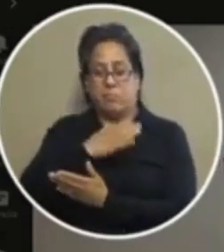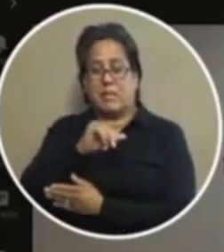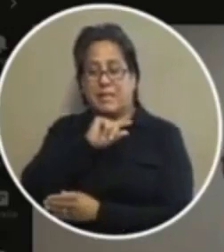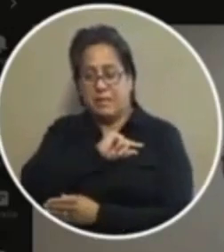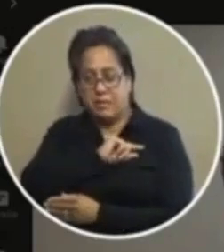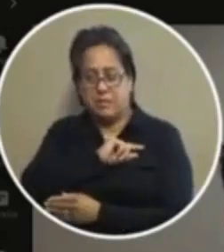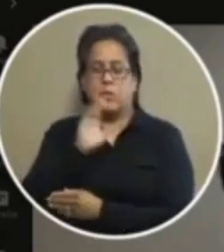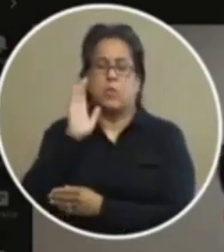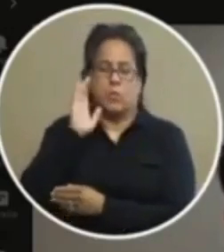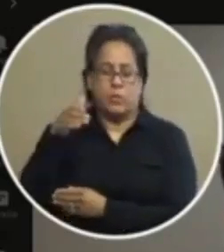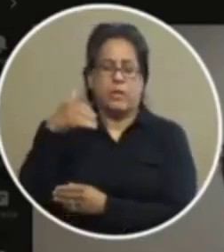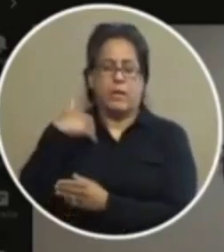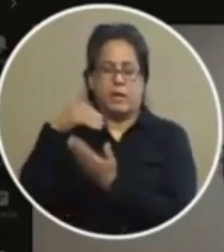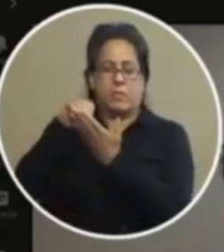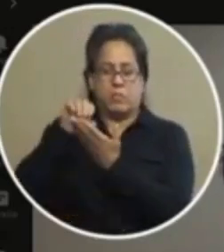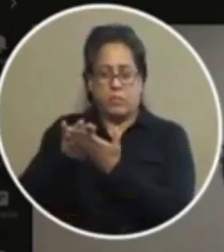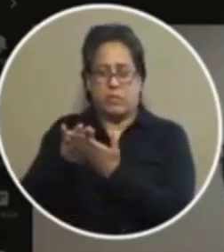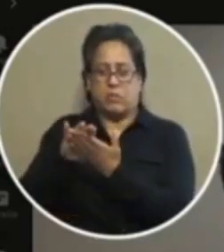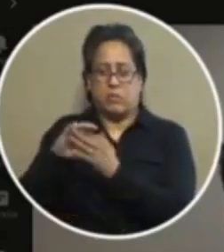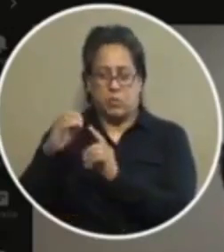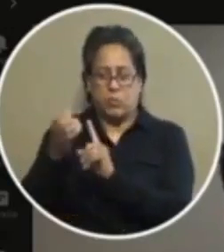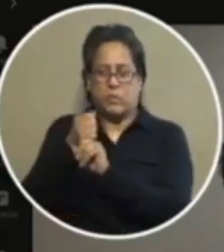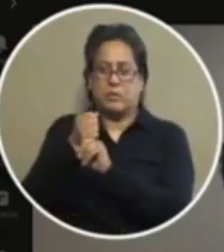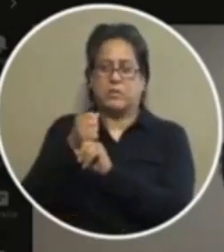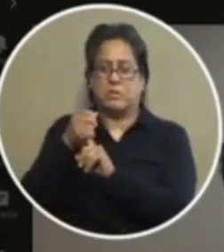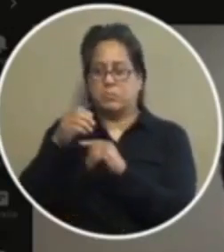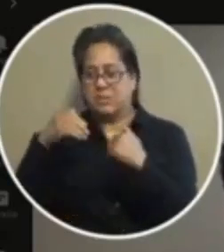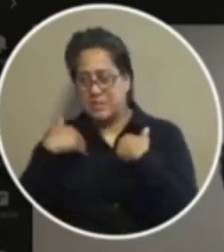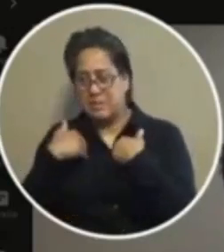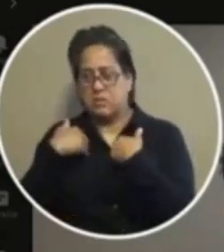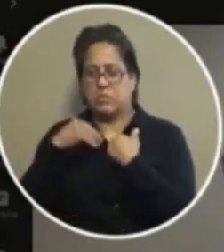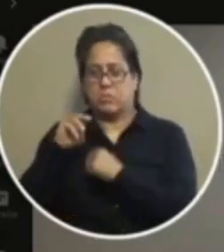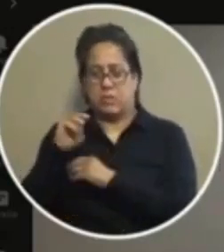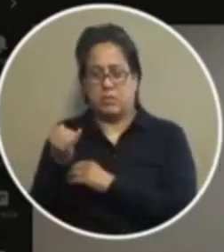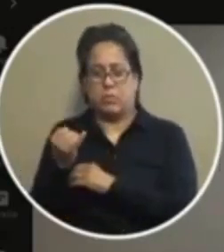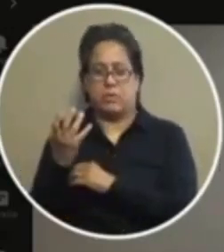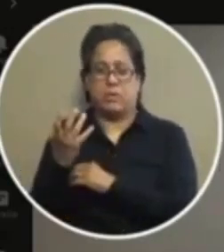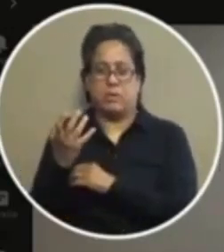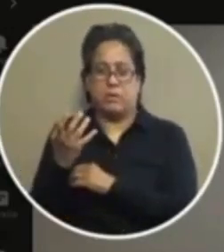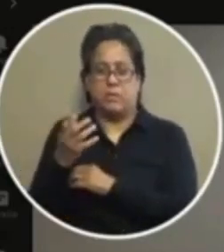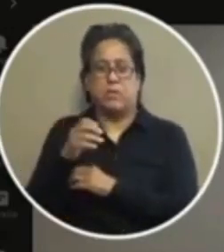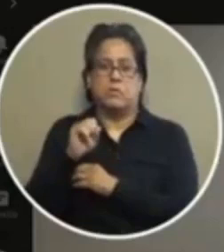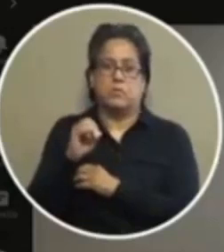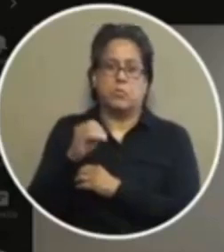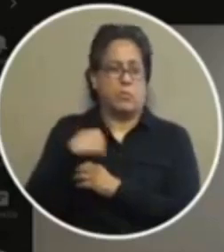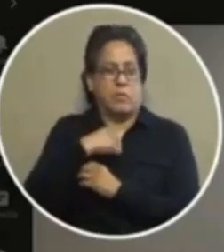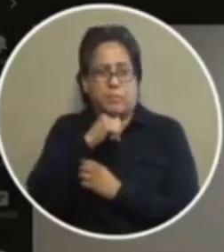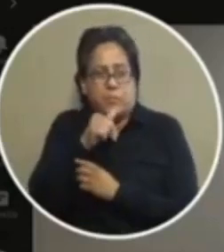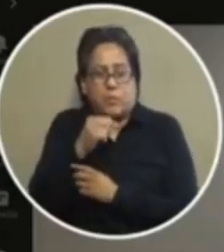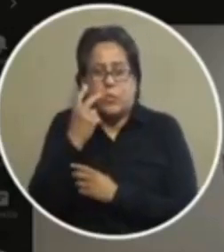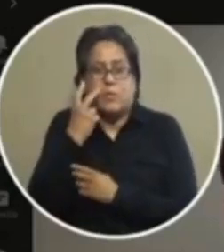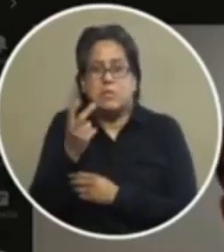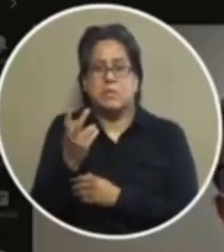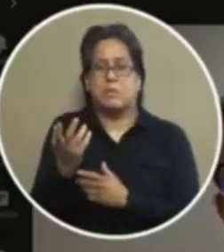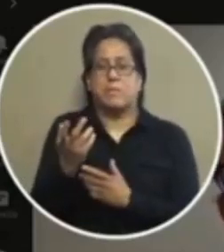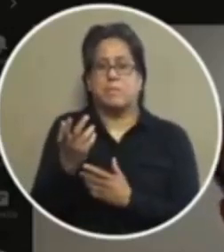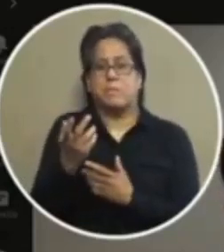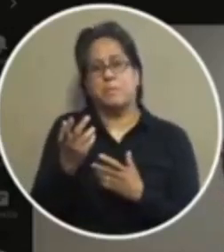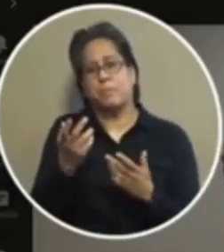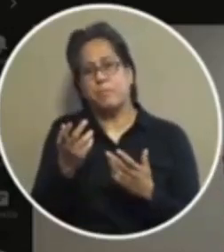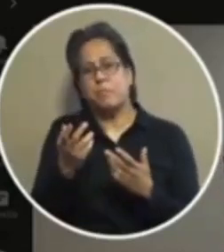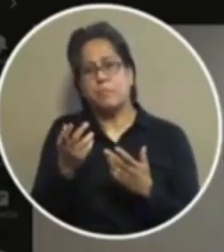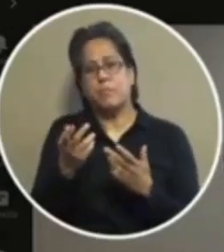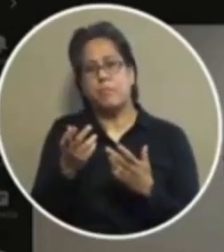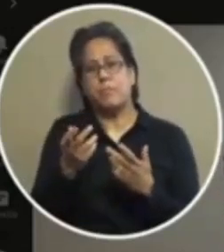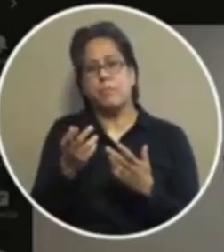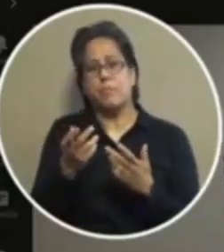you will have that record of the arrest of your possession of marijuana case so i'm not seeing it's not that uh